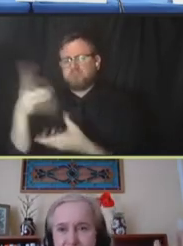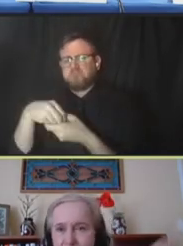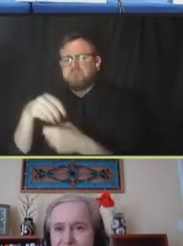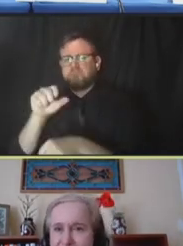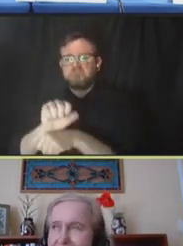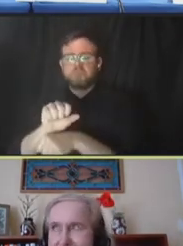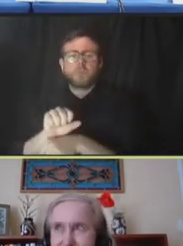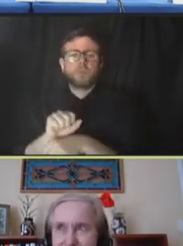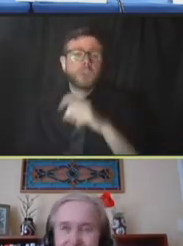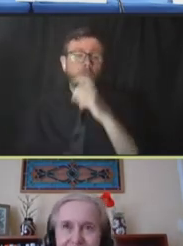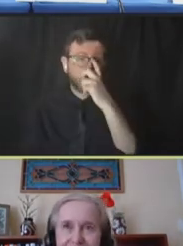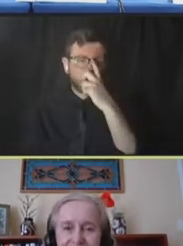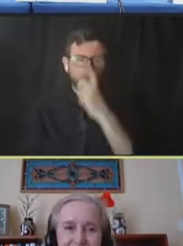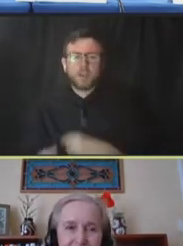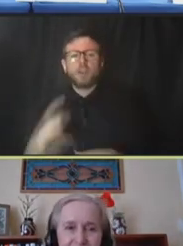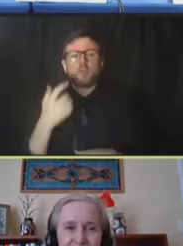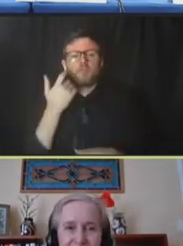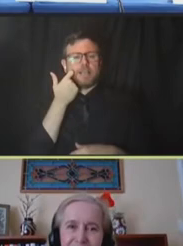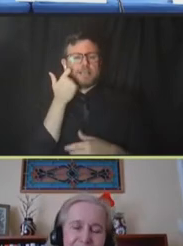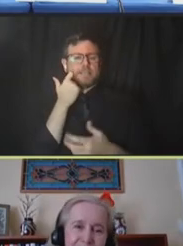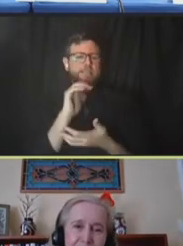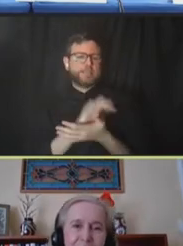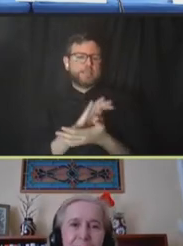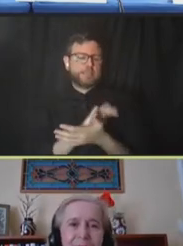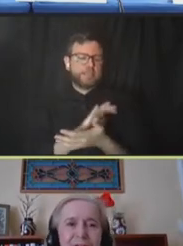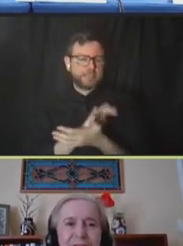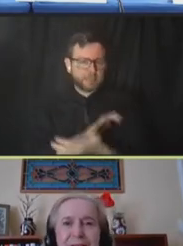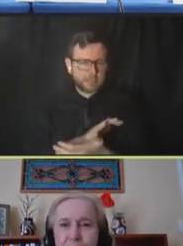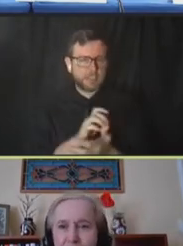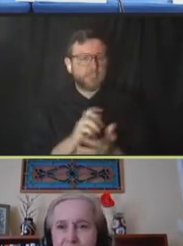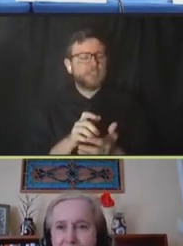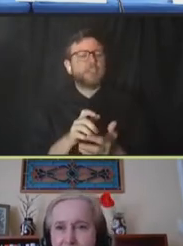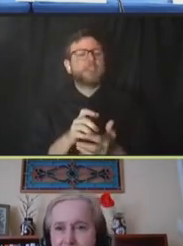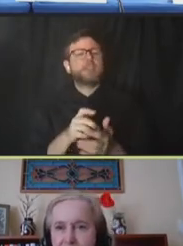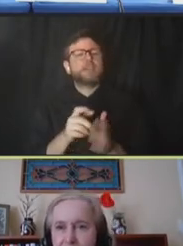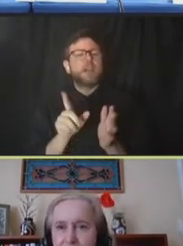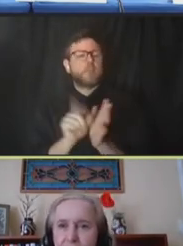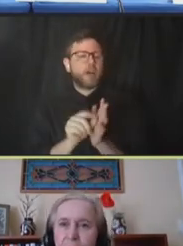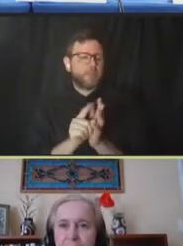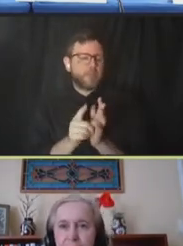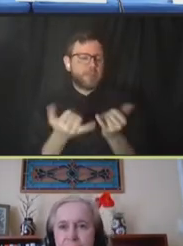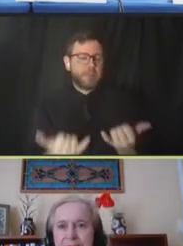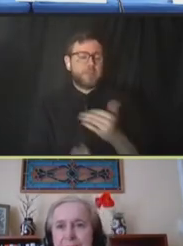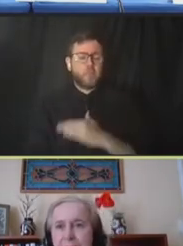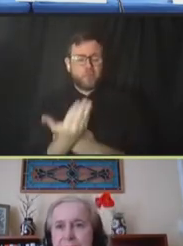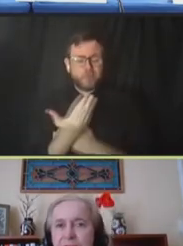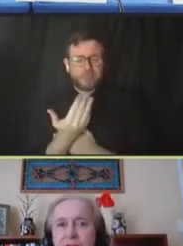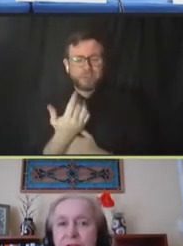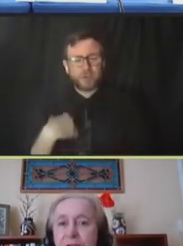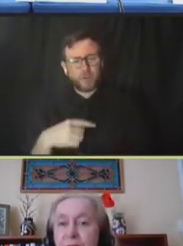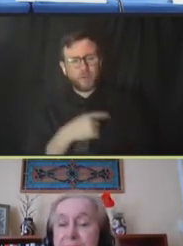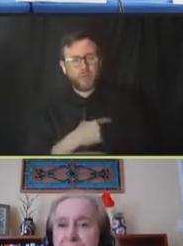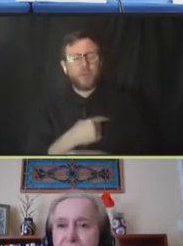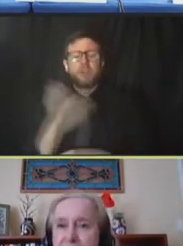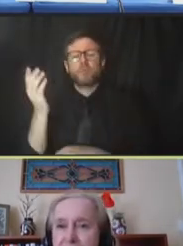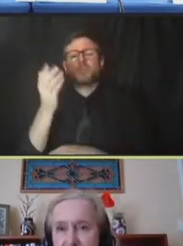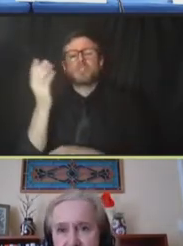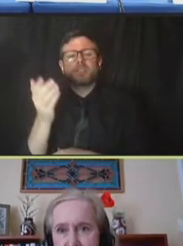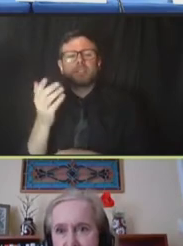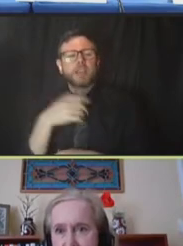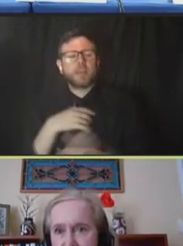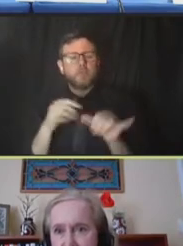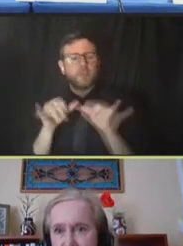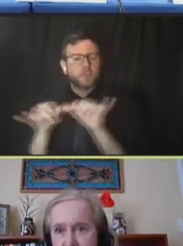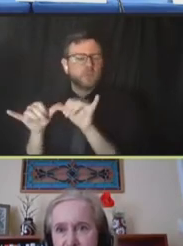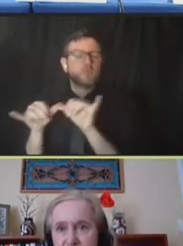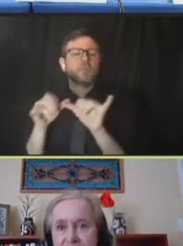paper that was just actually made available and fully published this morning, we present measures for the resilience of